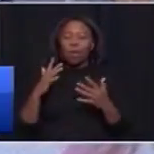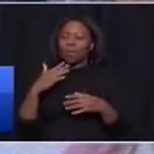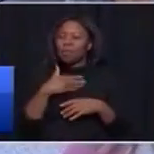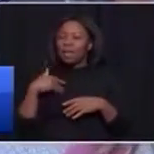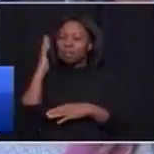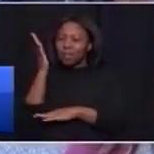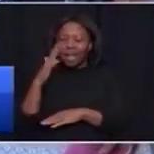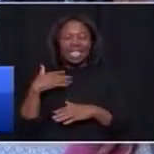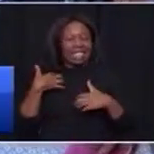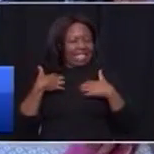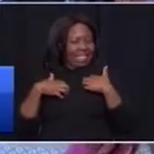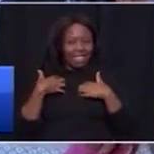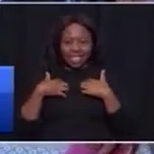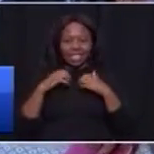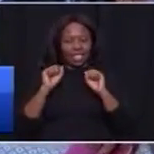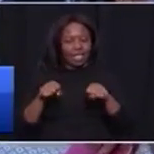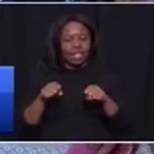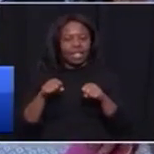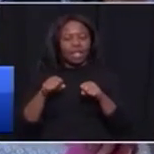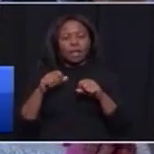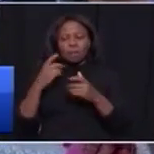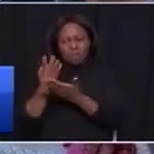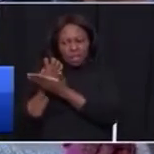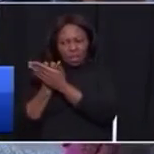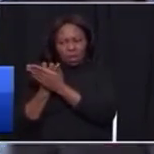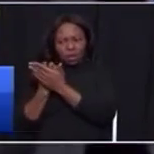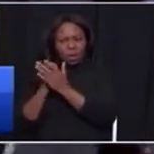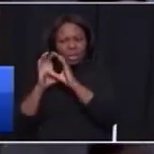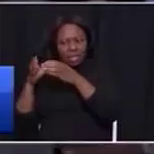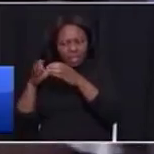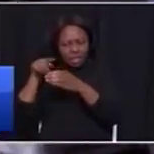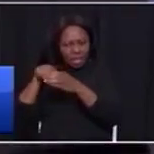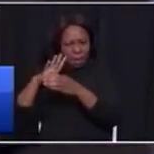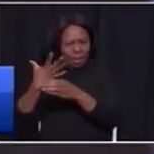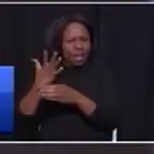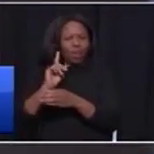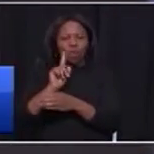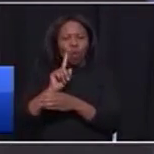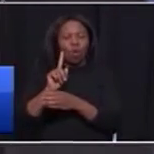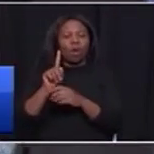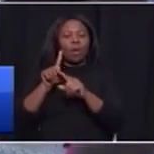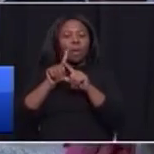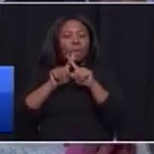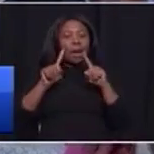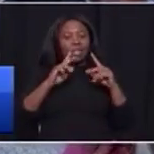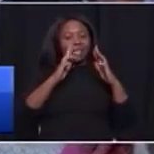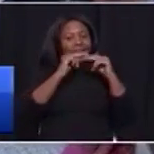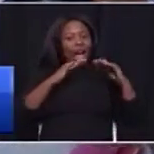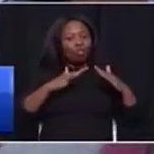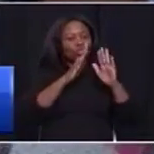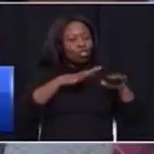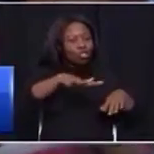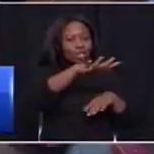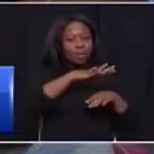not only about the big sectors of our economy, but also about what is happening in the township economy.